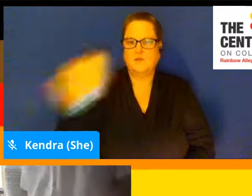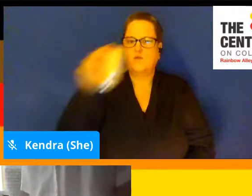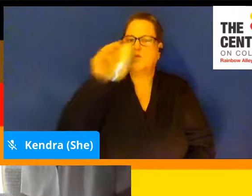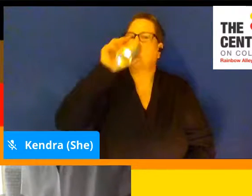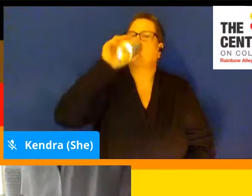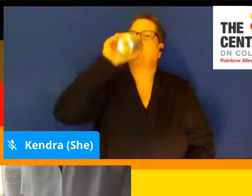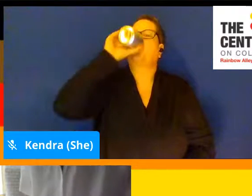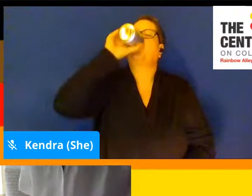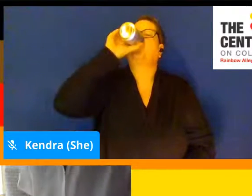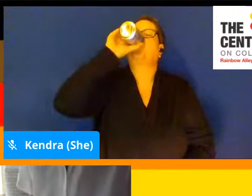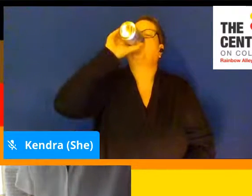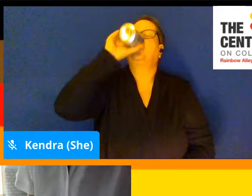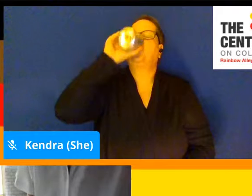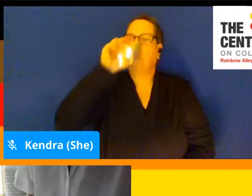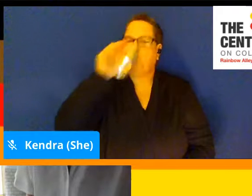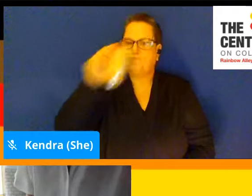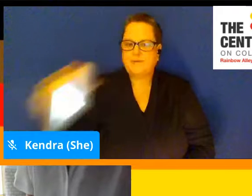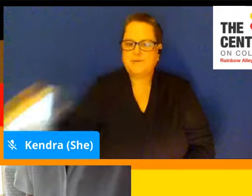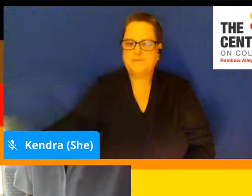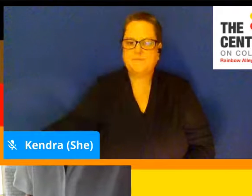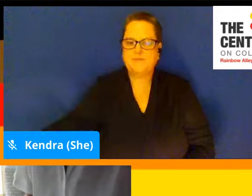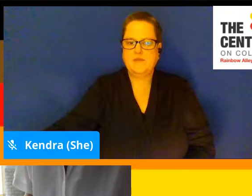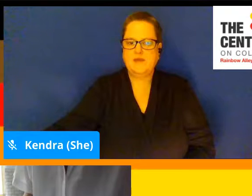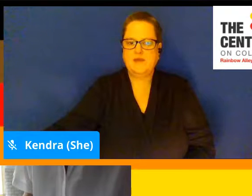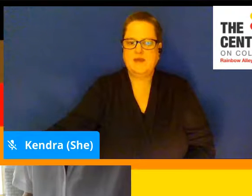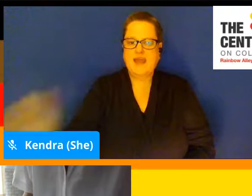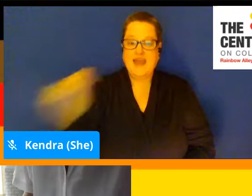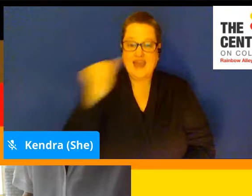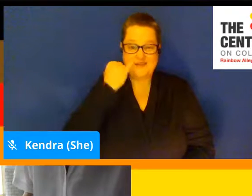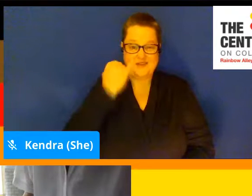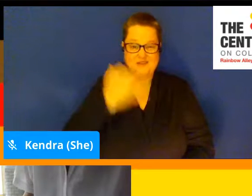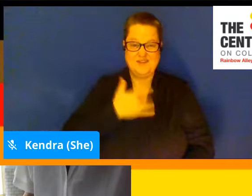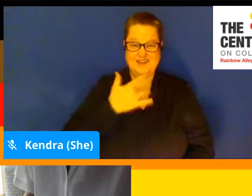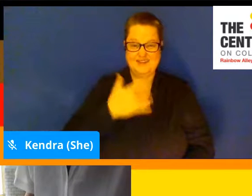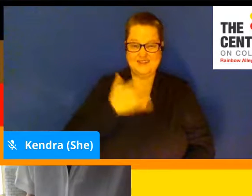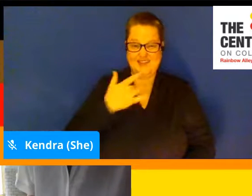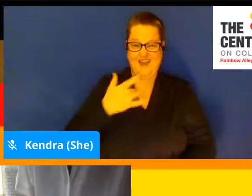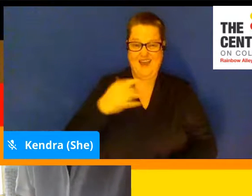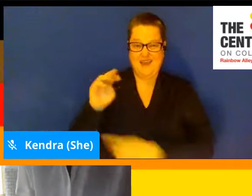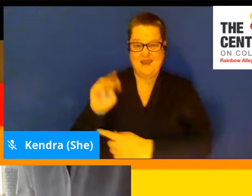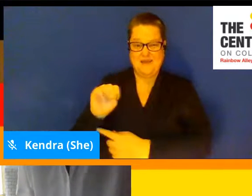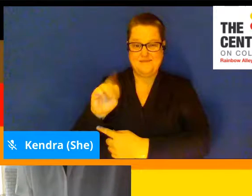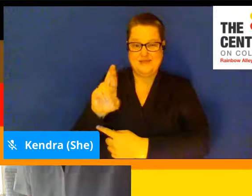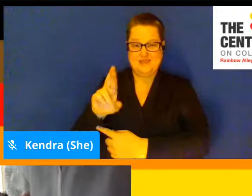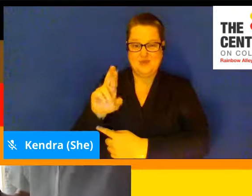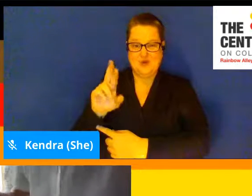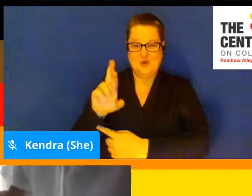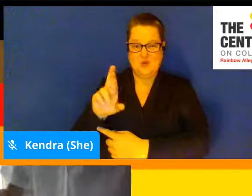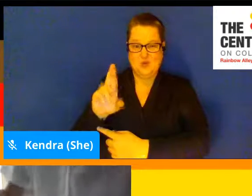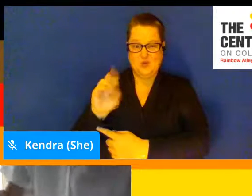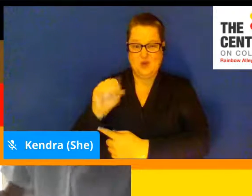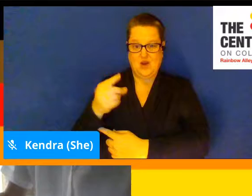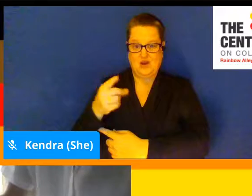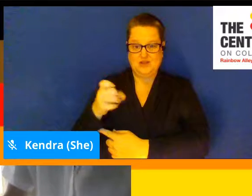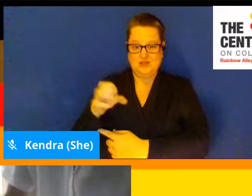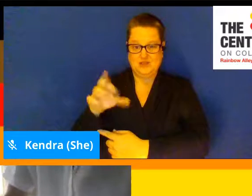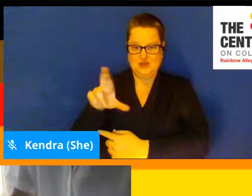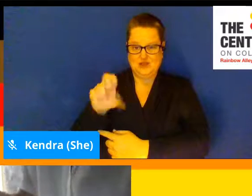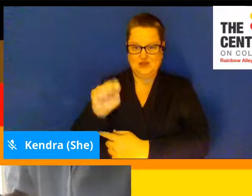And if anyone feels like this has a little bit of a Mr. Rogers vibe, doing something with you, then I'll take that as a compliment.